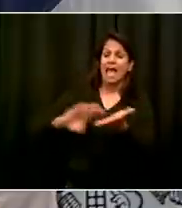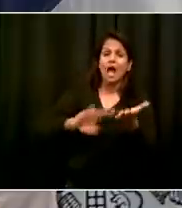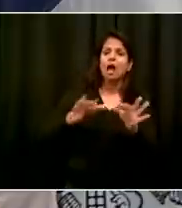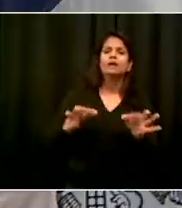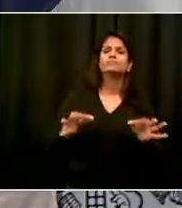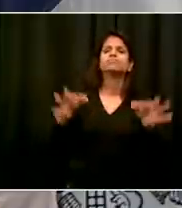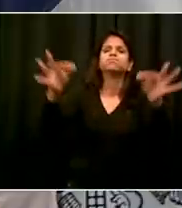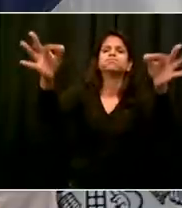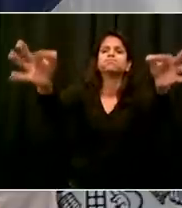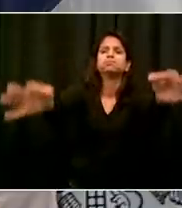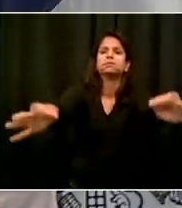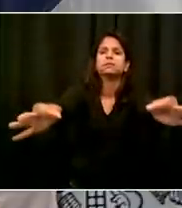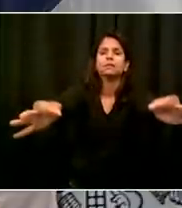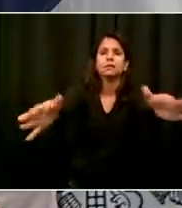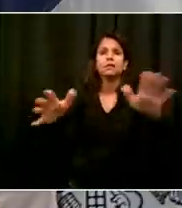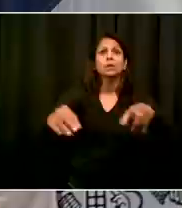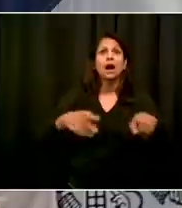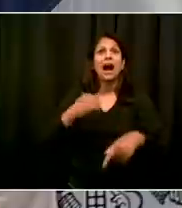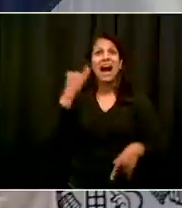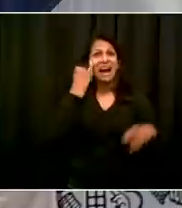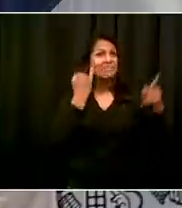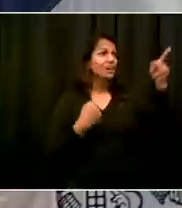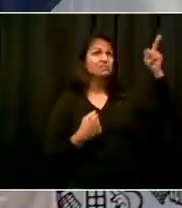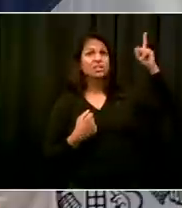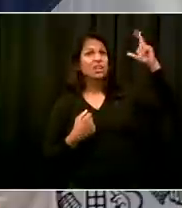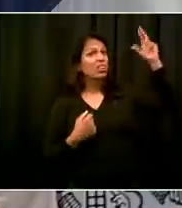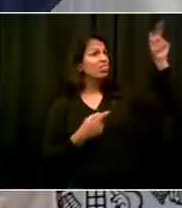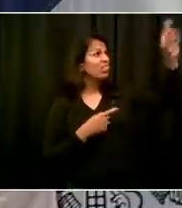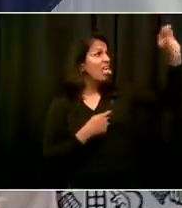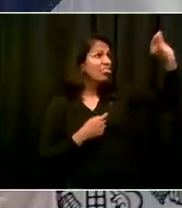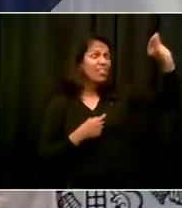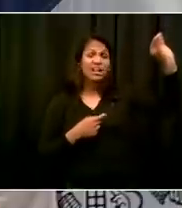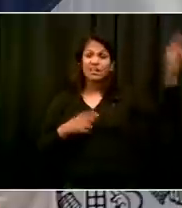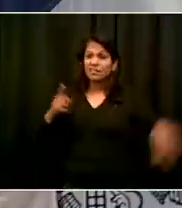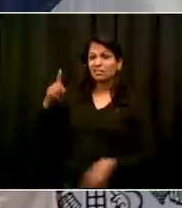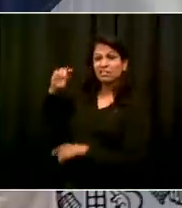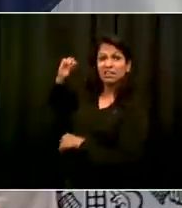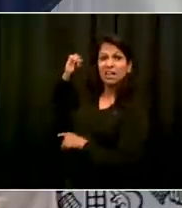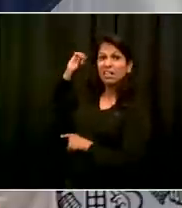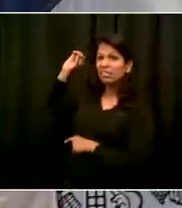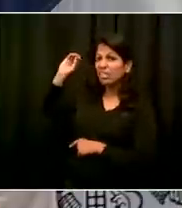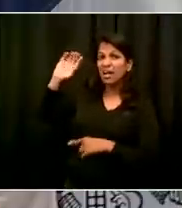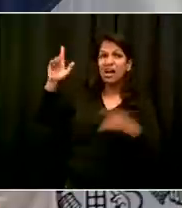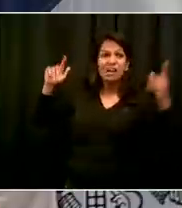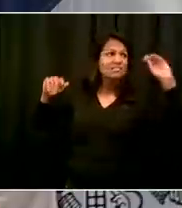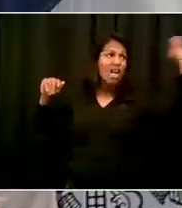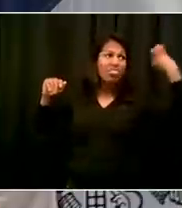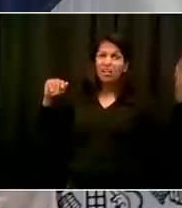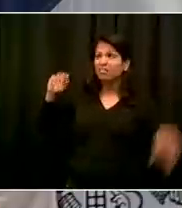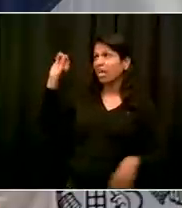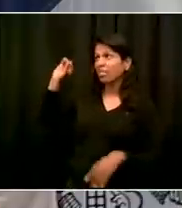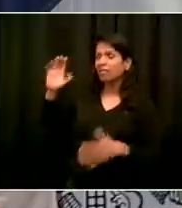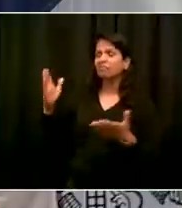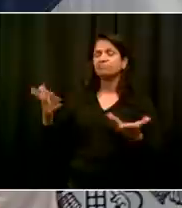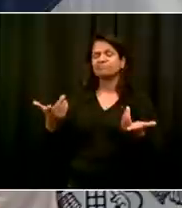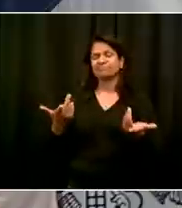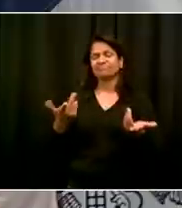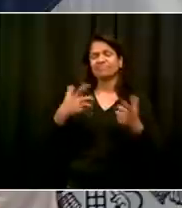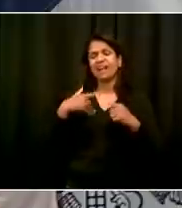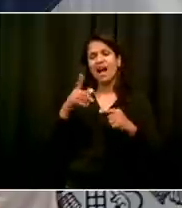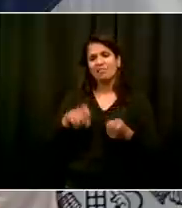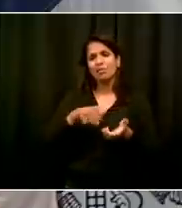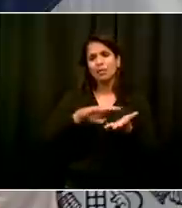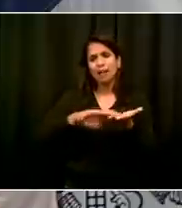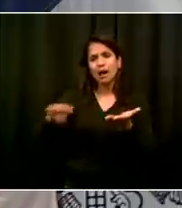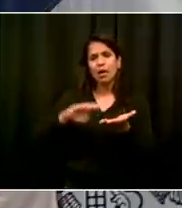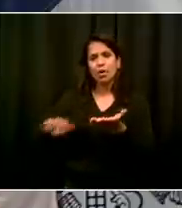let's see if these, I think, very promising options play out in our favor for all of us. That would be what's best for the people of New York City and all the people who